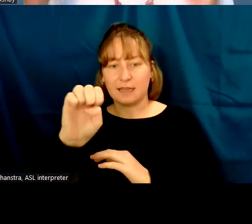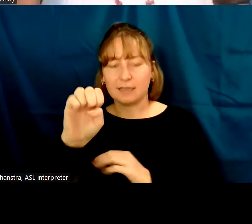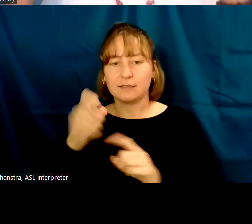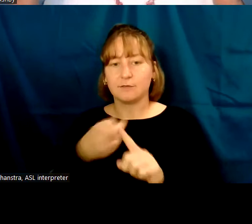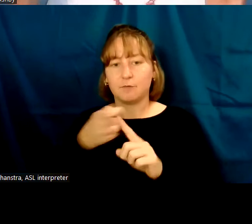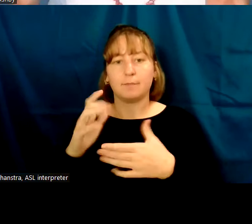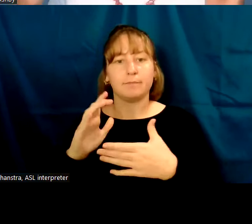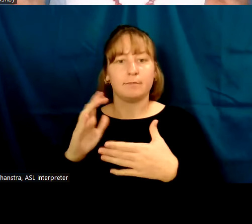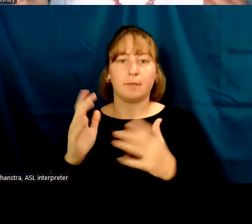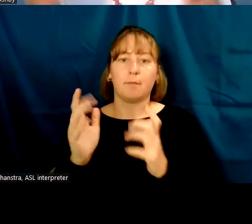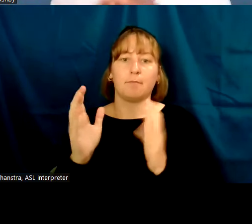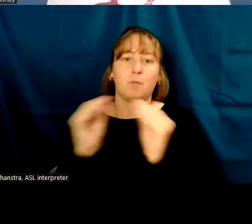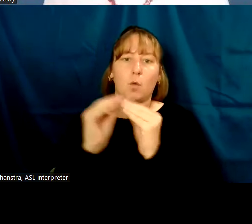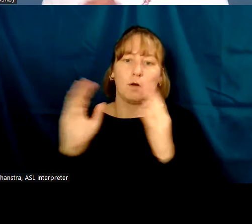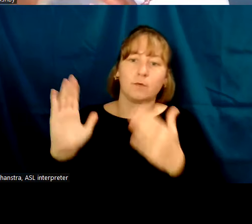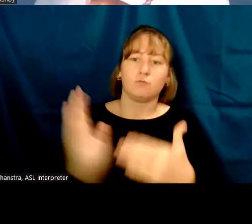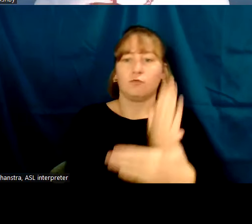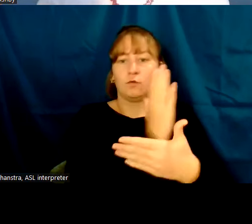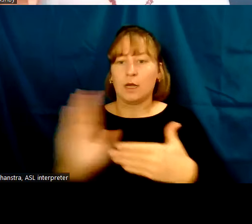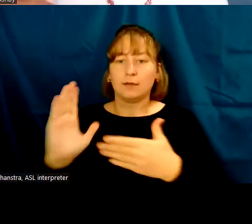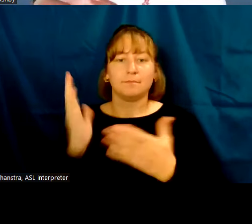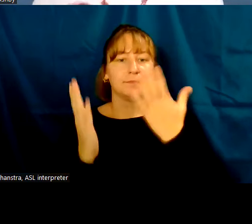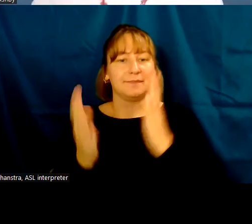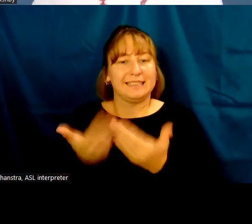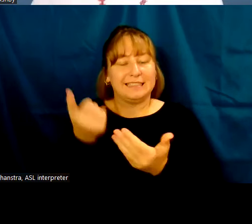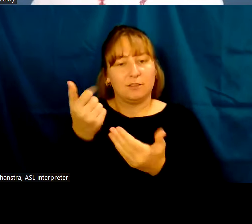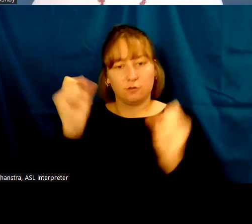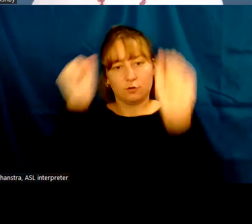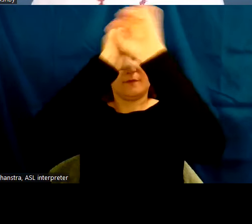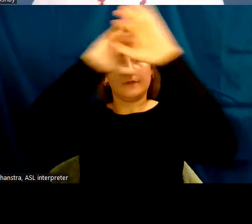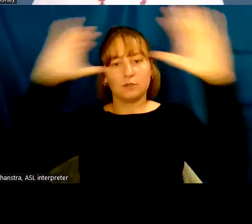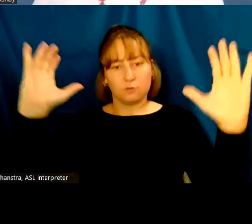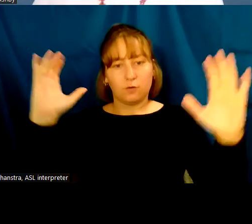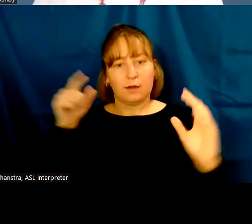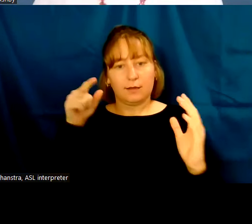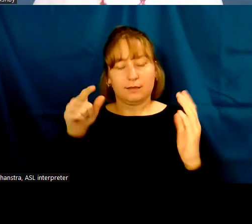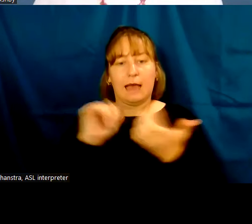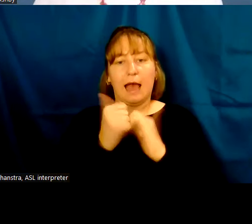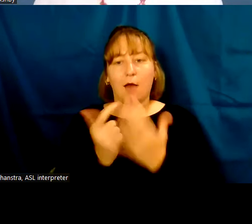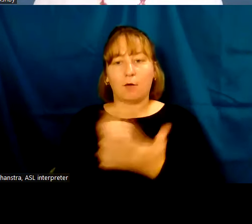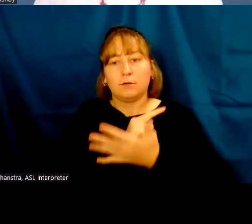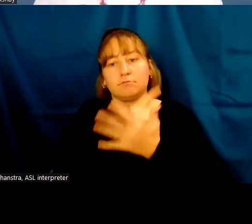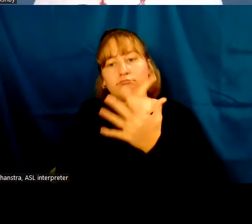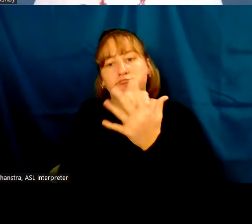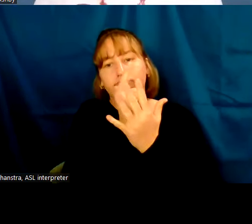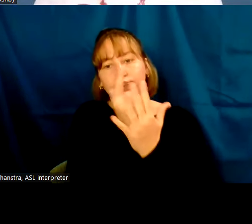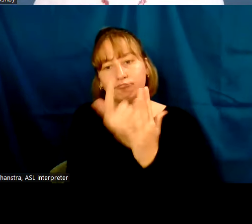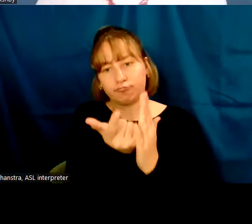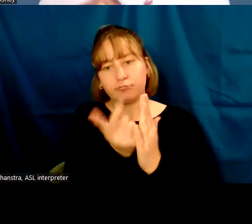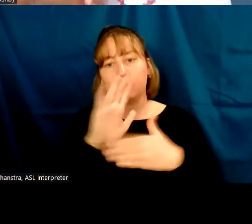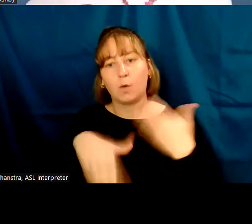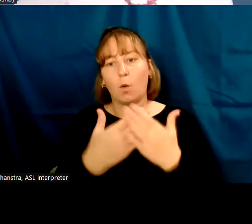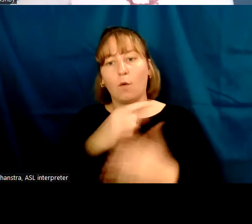range, so maybe it's easier to visualize the progression of these queens.